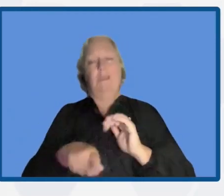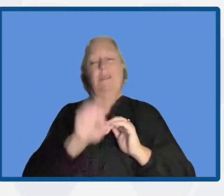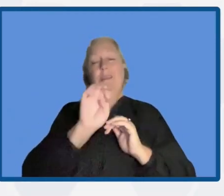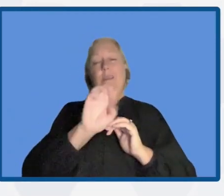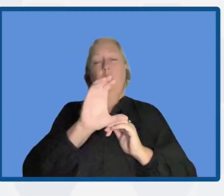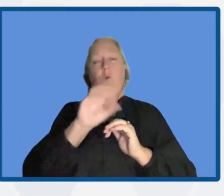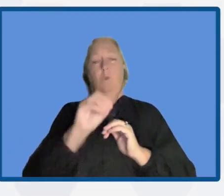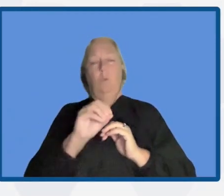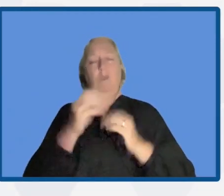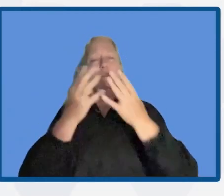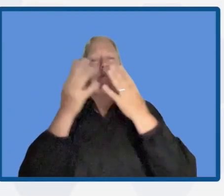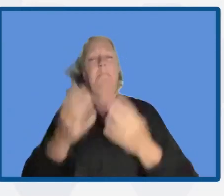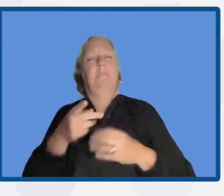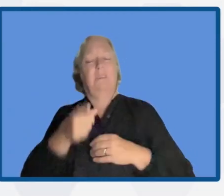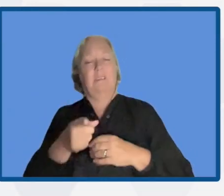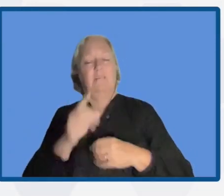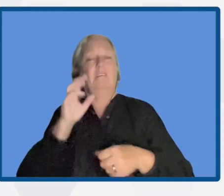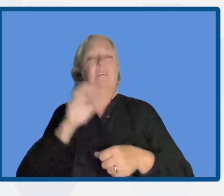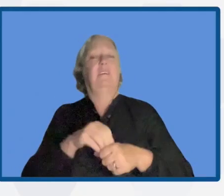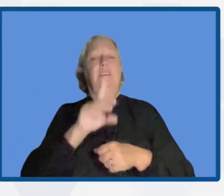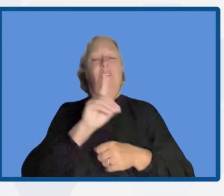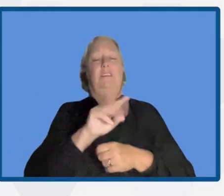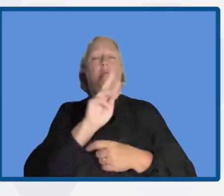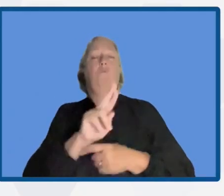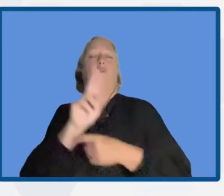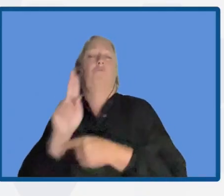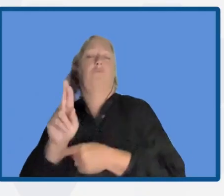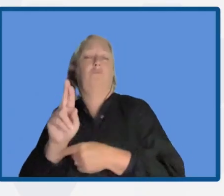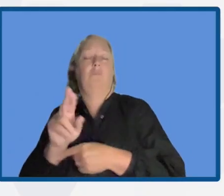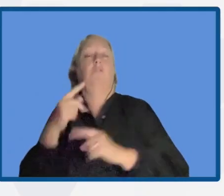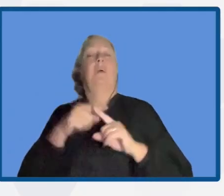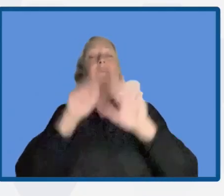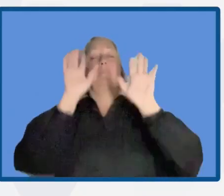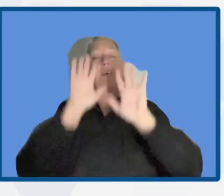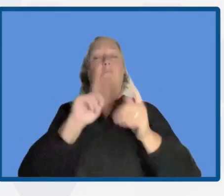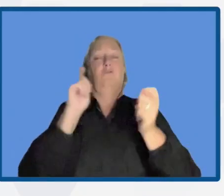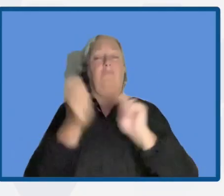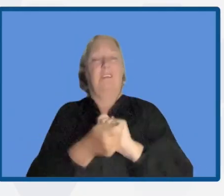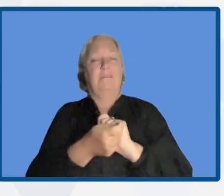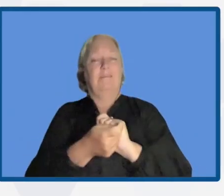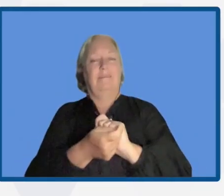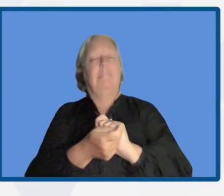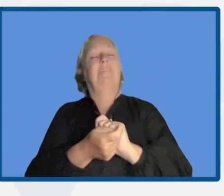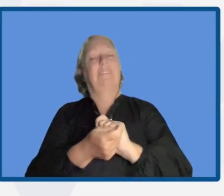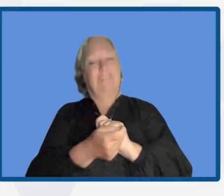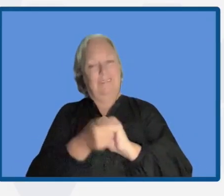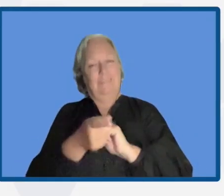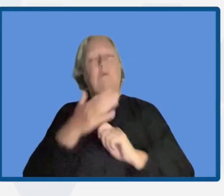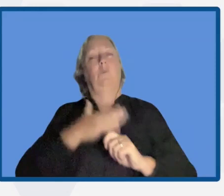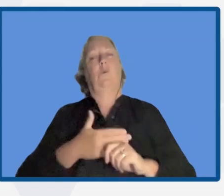disaster risk reduction programs, as well as climate change adaptation programs, by implementing